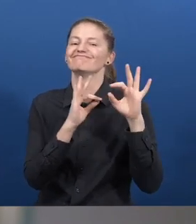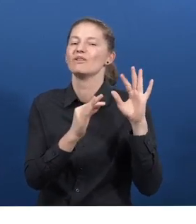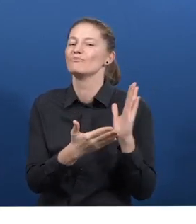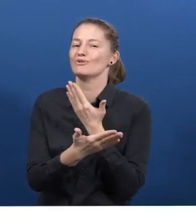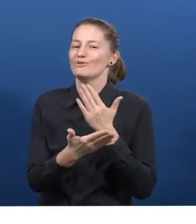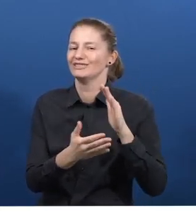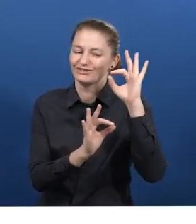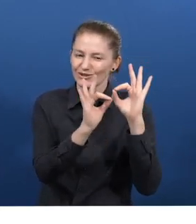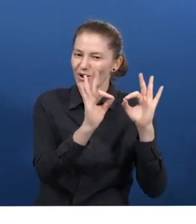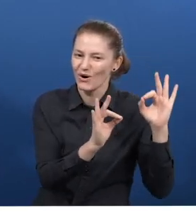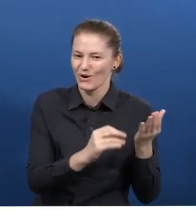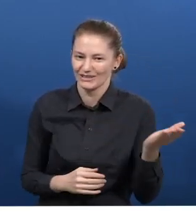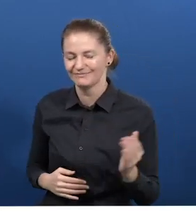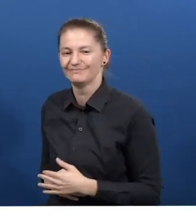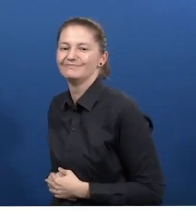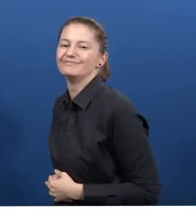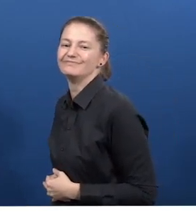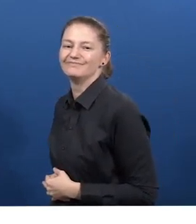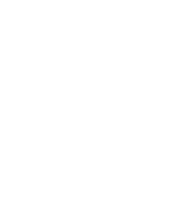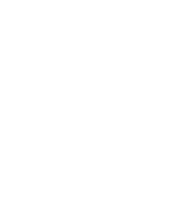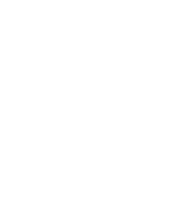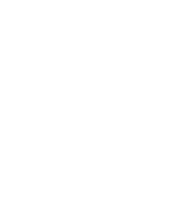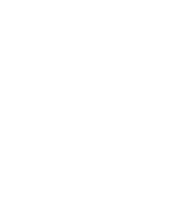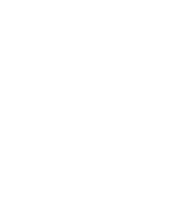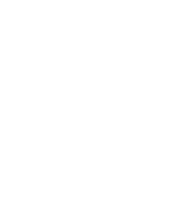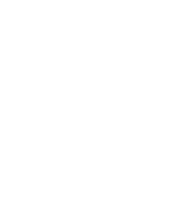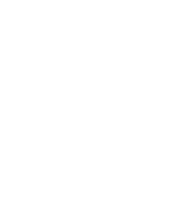screener, I'm for a world without barriers.